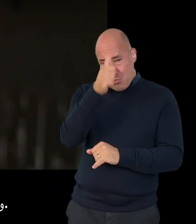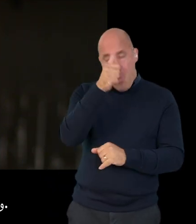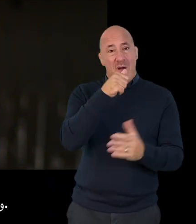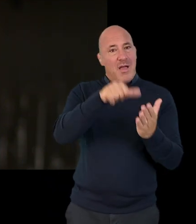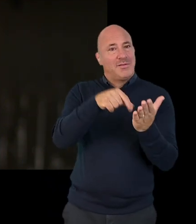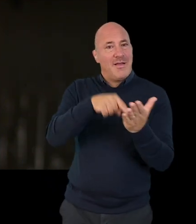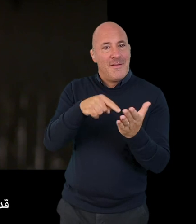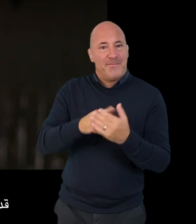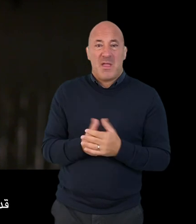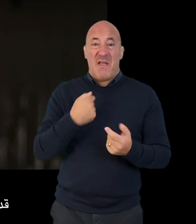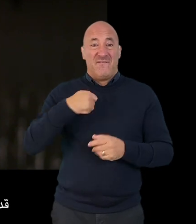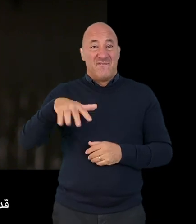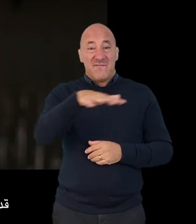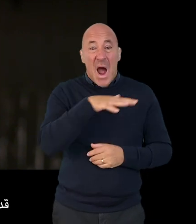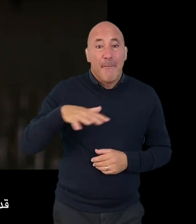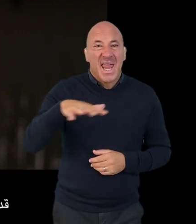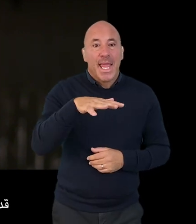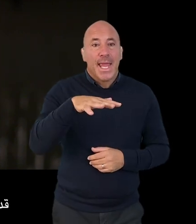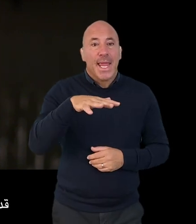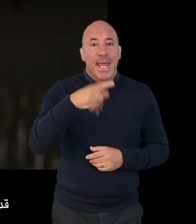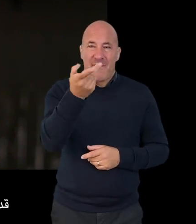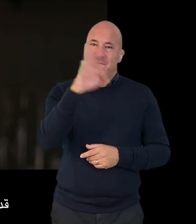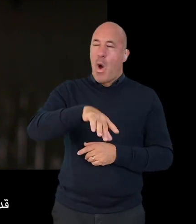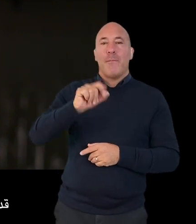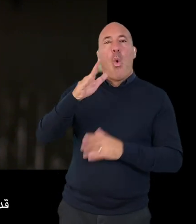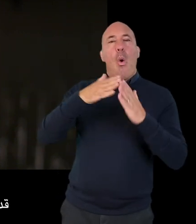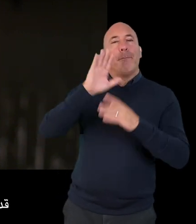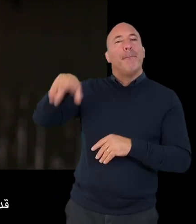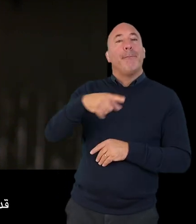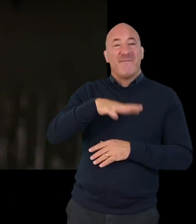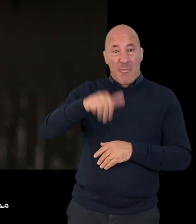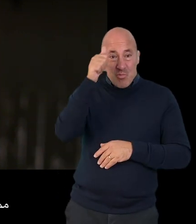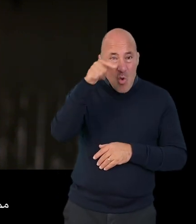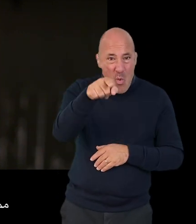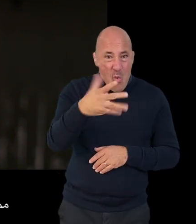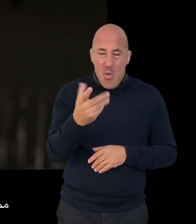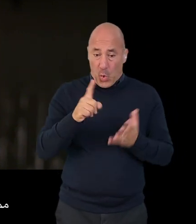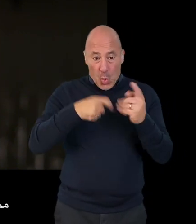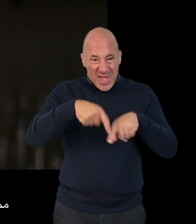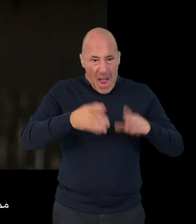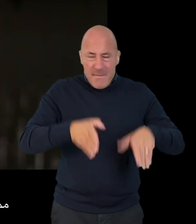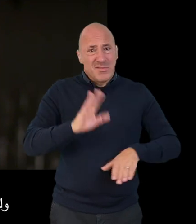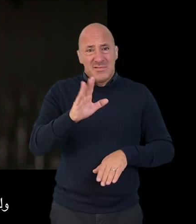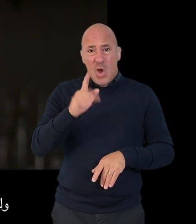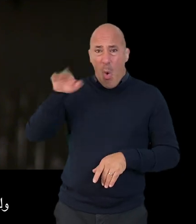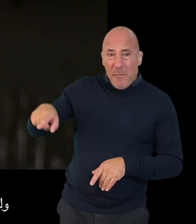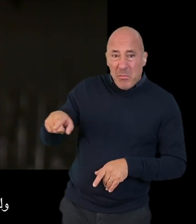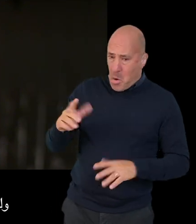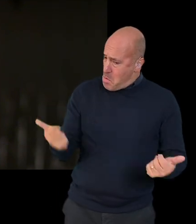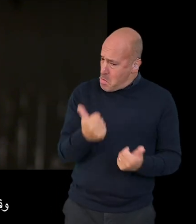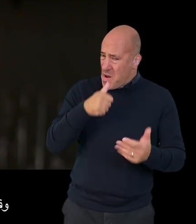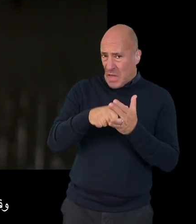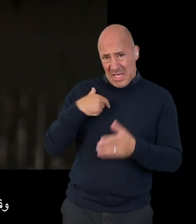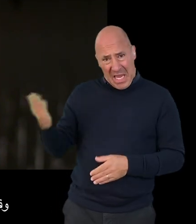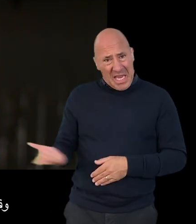orientation. It may be that you have family or other people that know you in your country of origin and not just in the UK